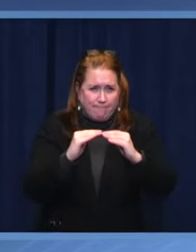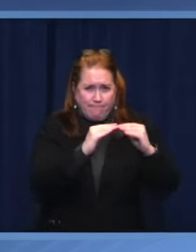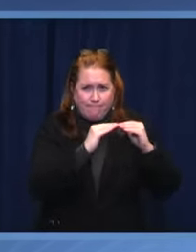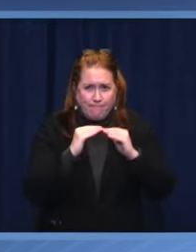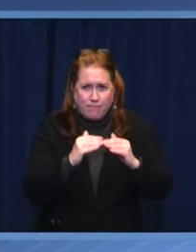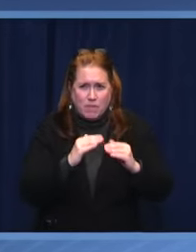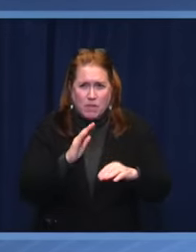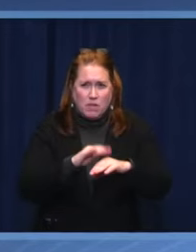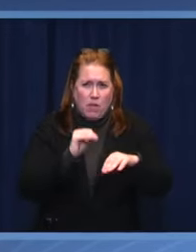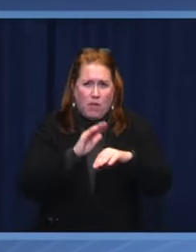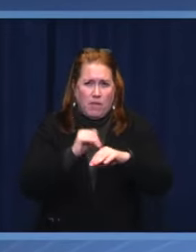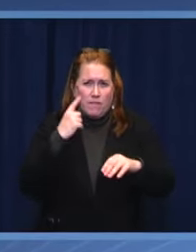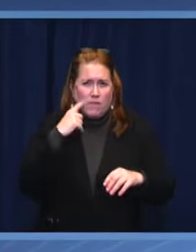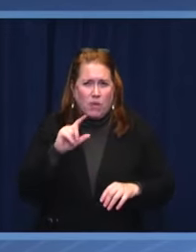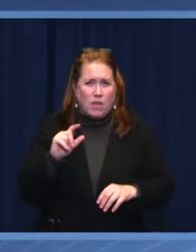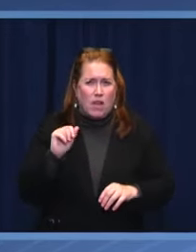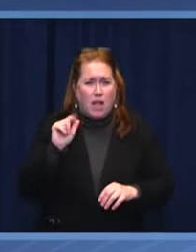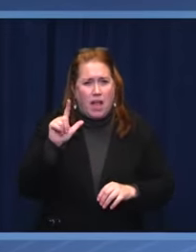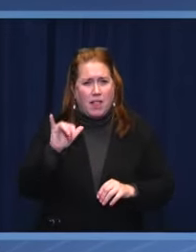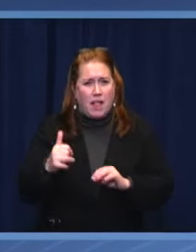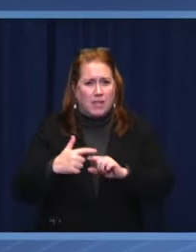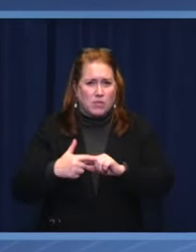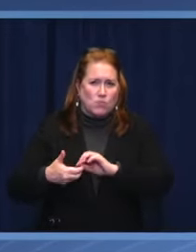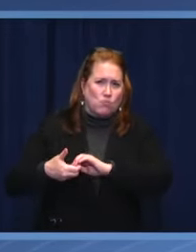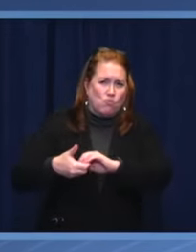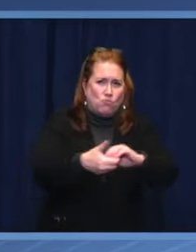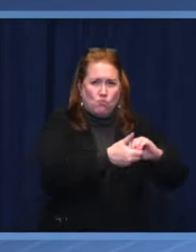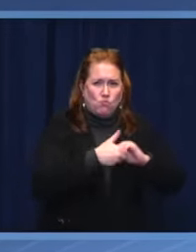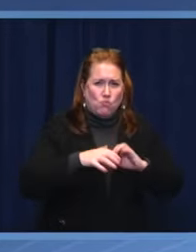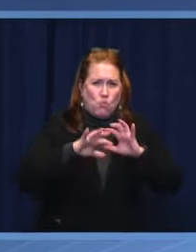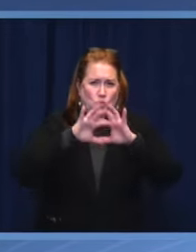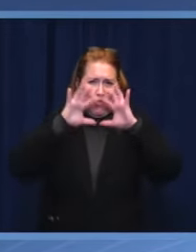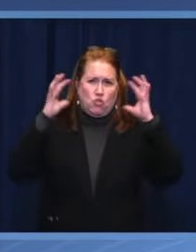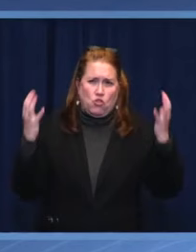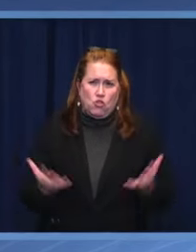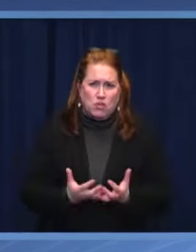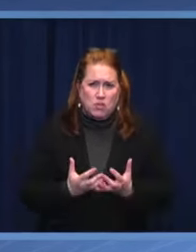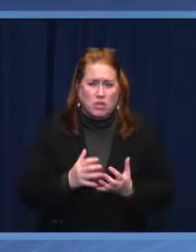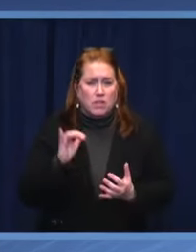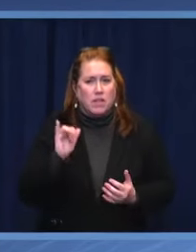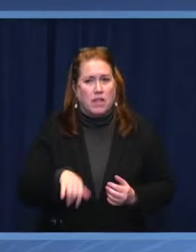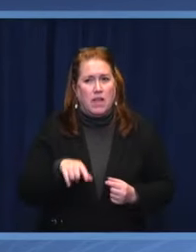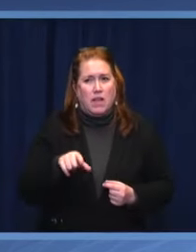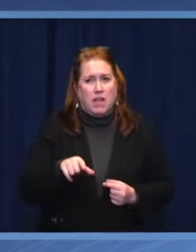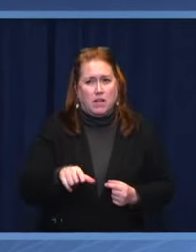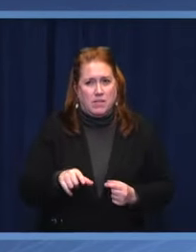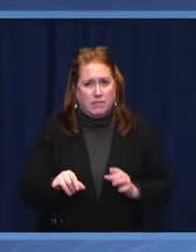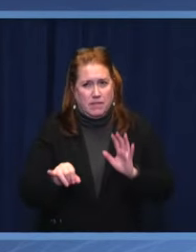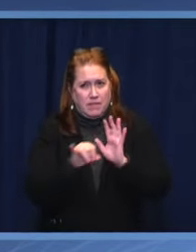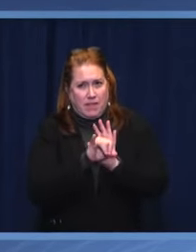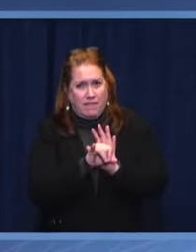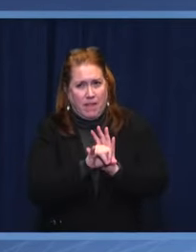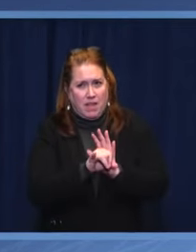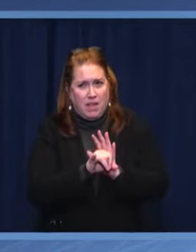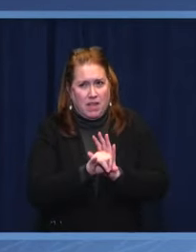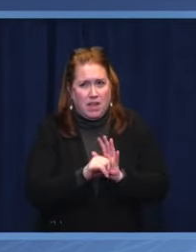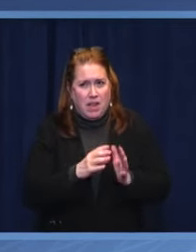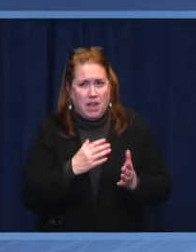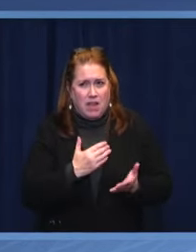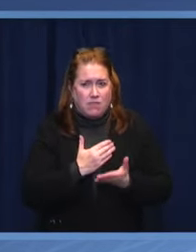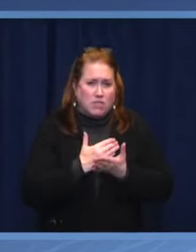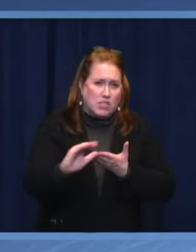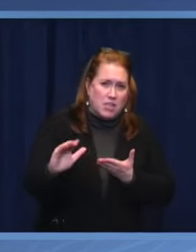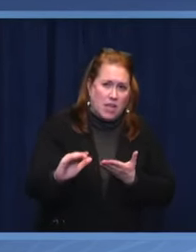to join us in a global sanctions regime to identify and deter cases of ground